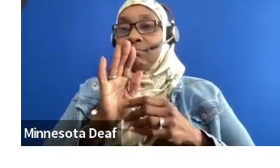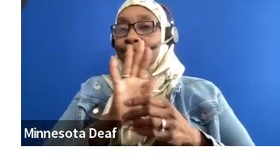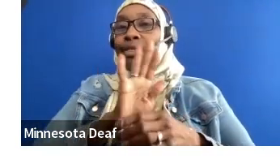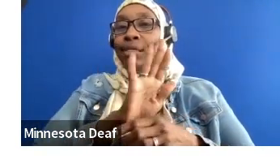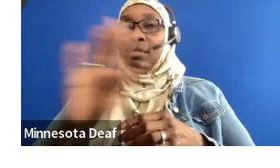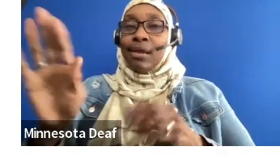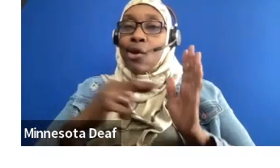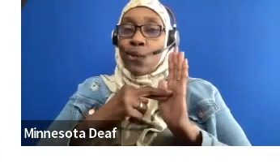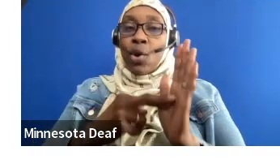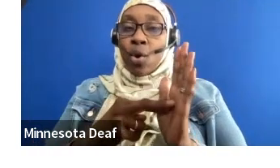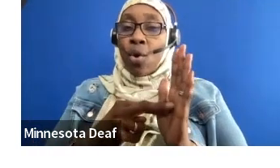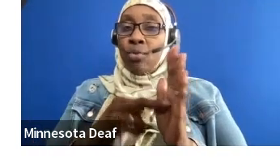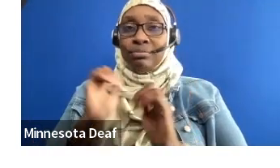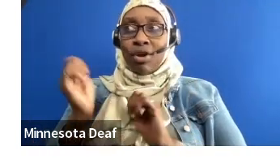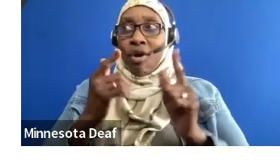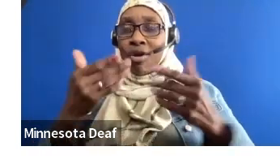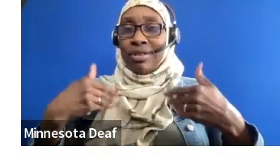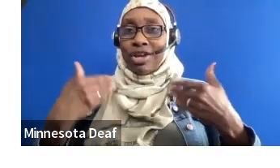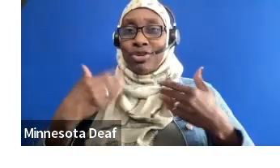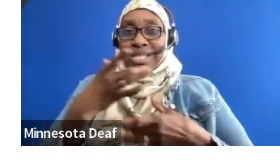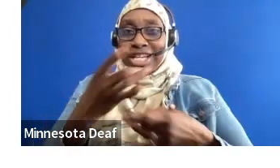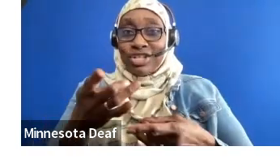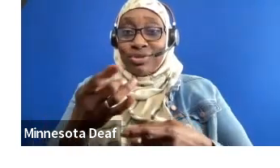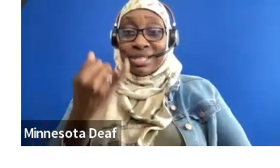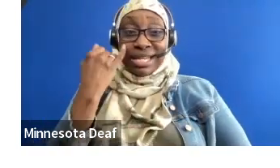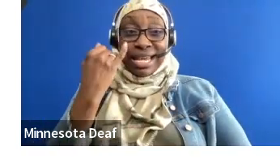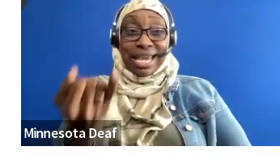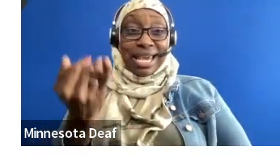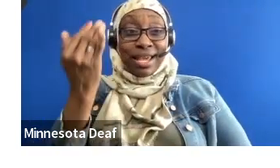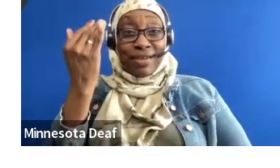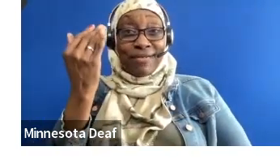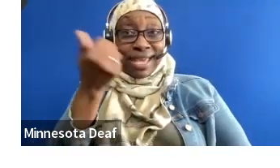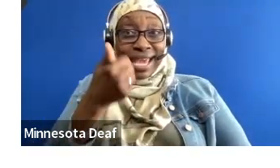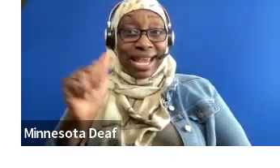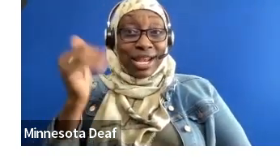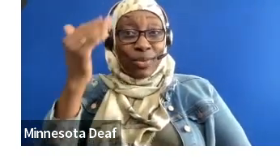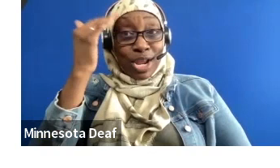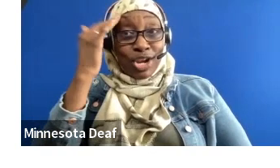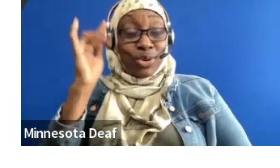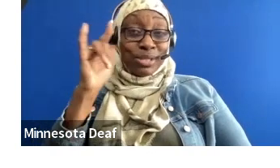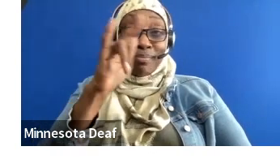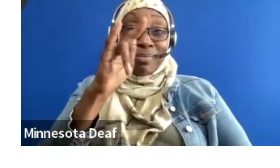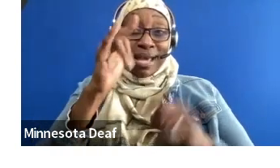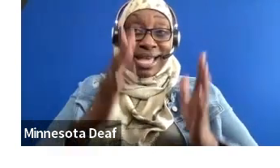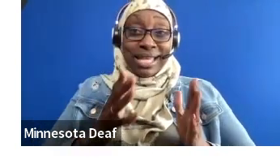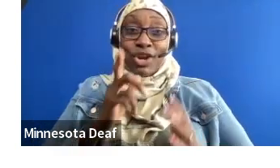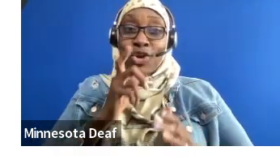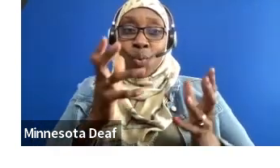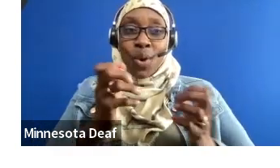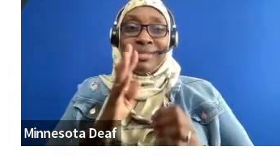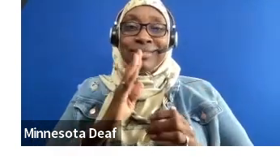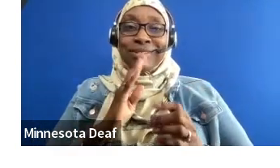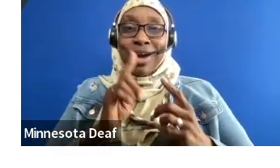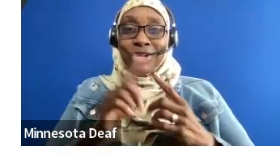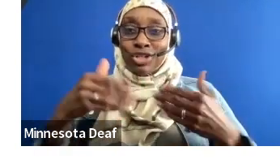If anyone knows anyone who is a pilot who wants to talk to youths with disabilities, let me know. Very elusive, right? have a blind